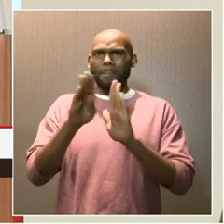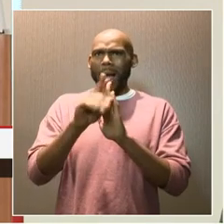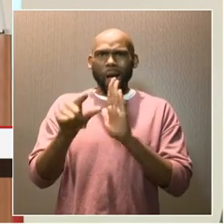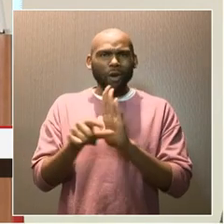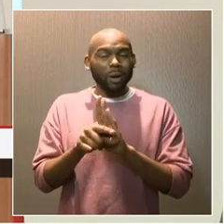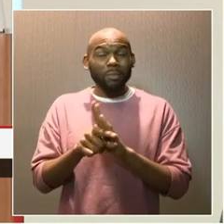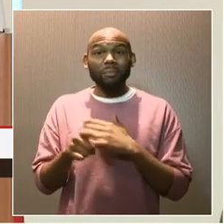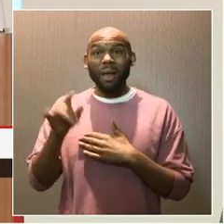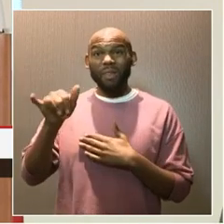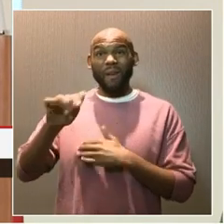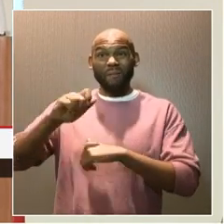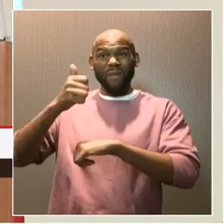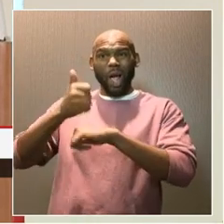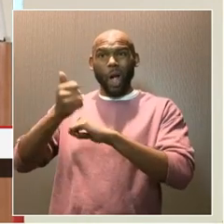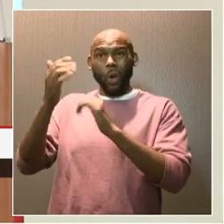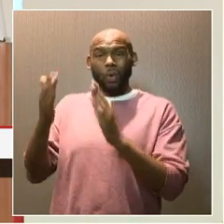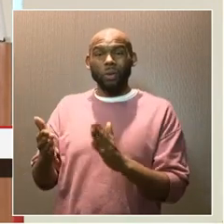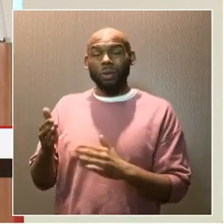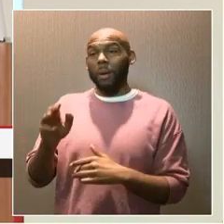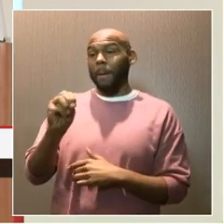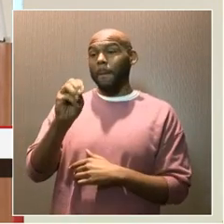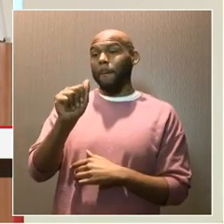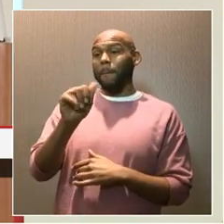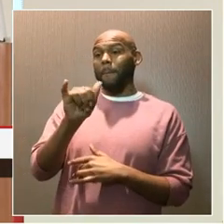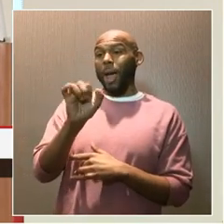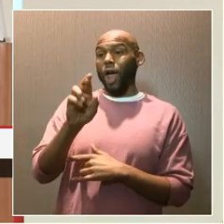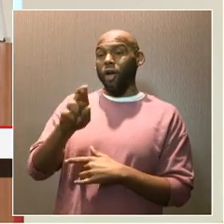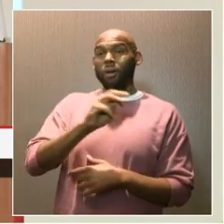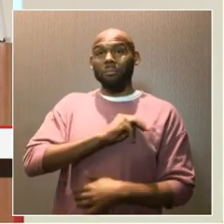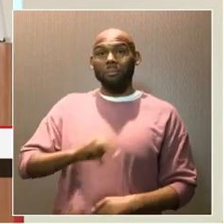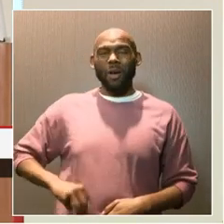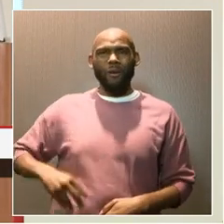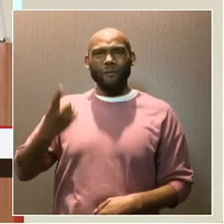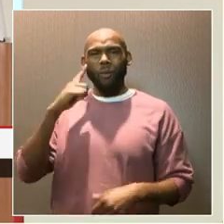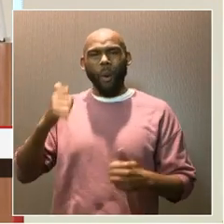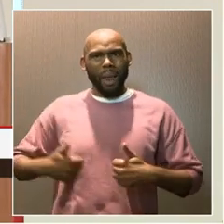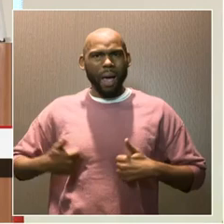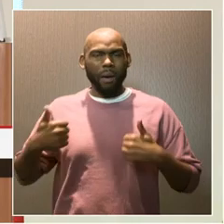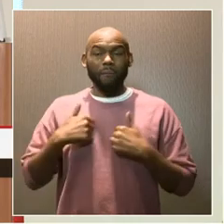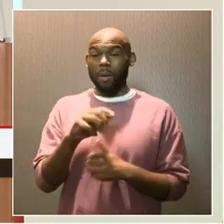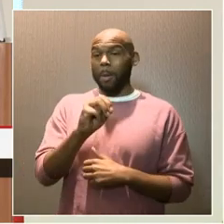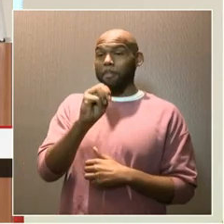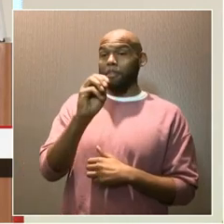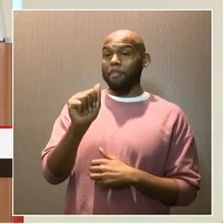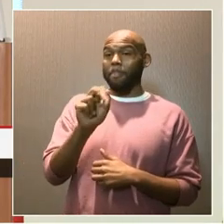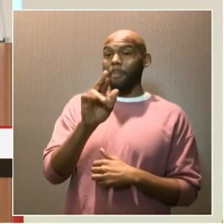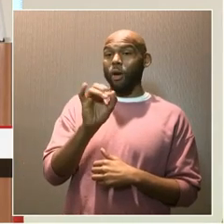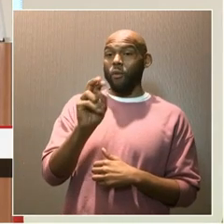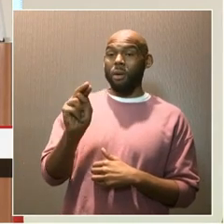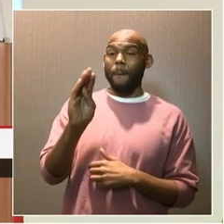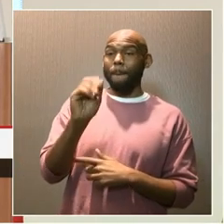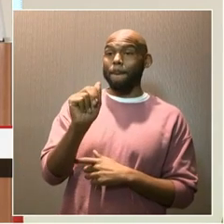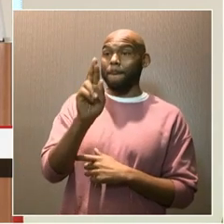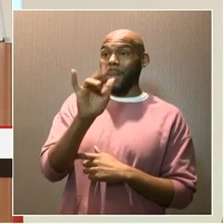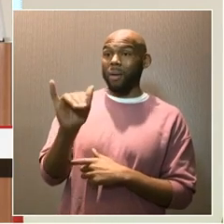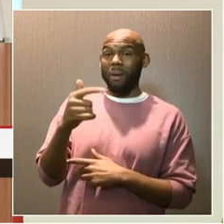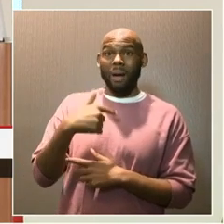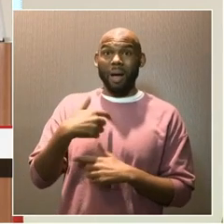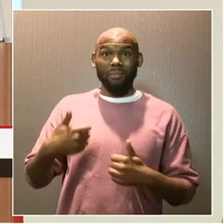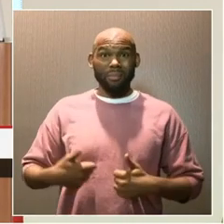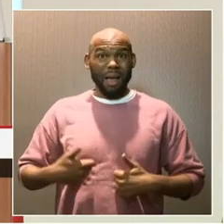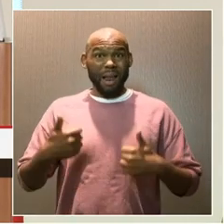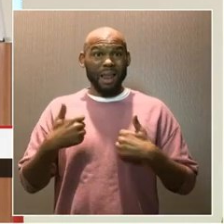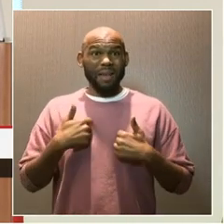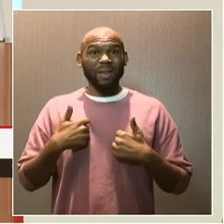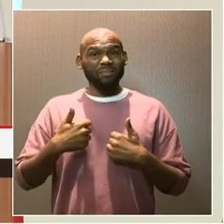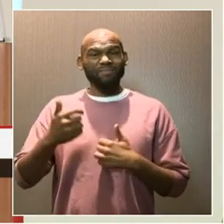intention of our founder, D.C.'s Mayor for Life, Marion S. Barry. Today, I am here as living and active